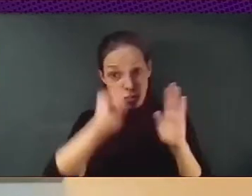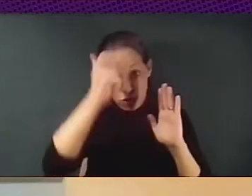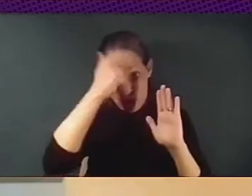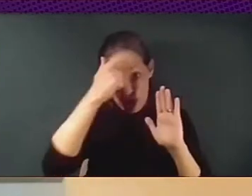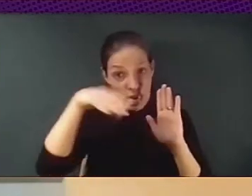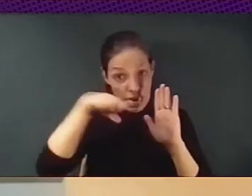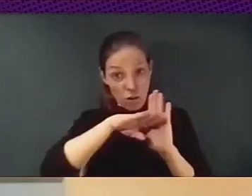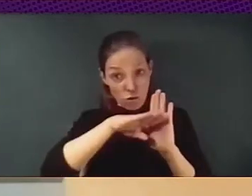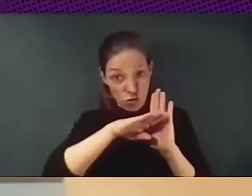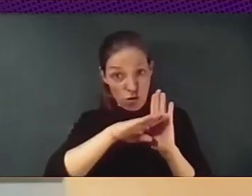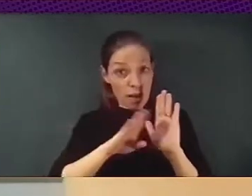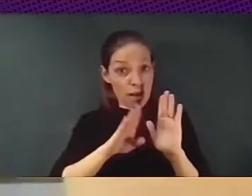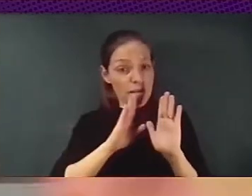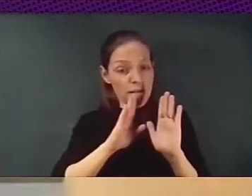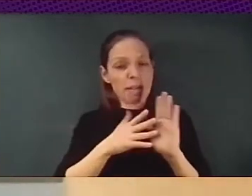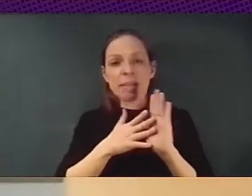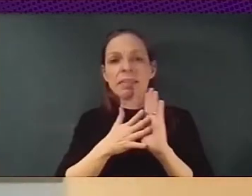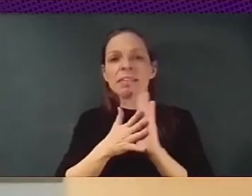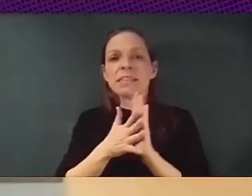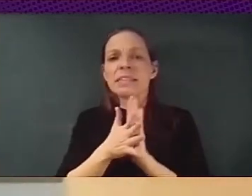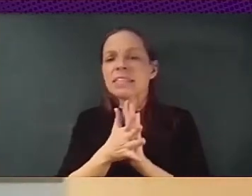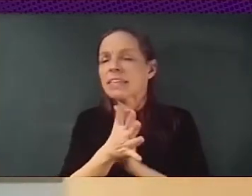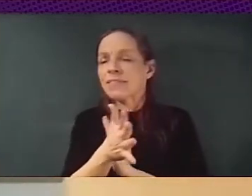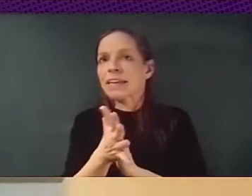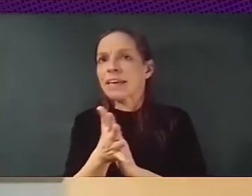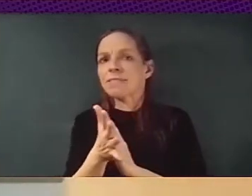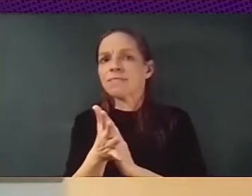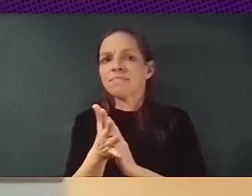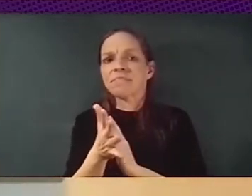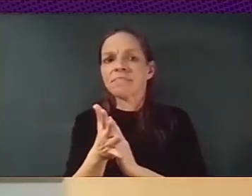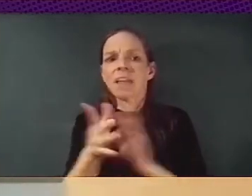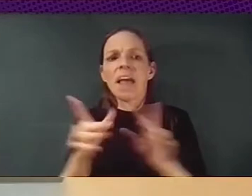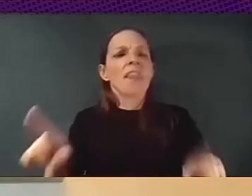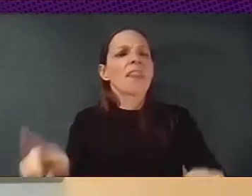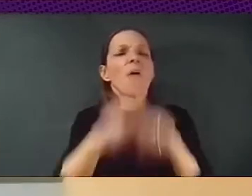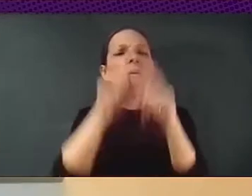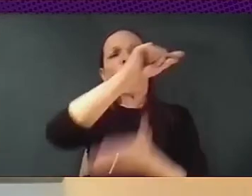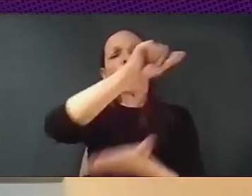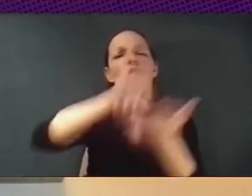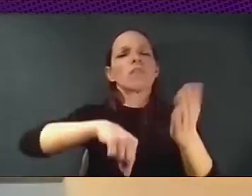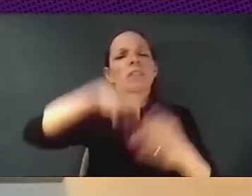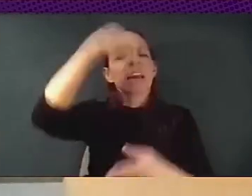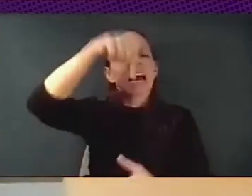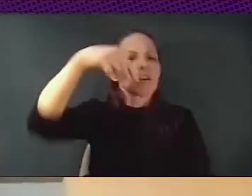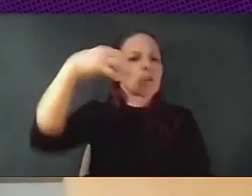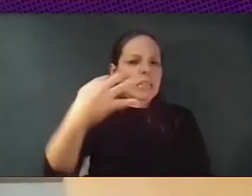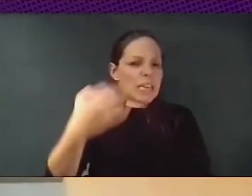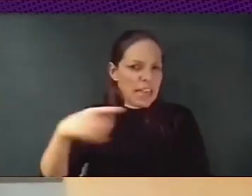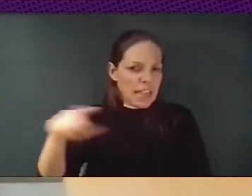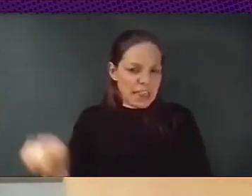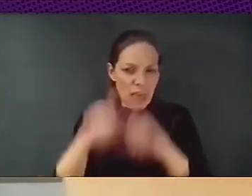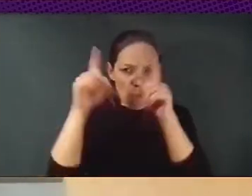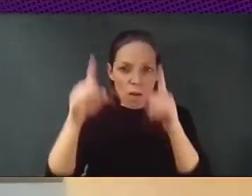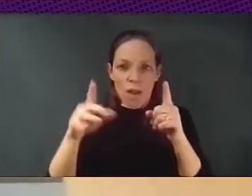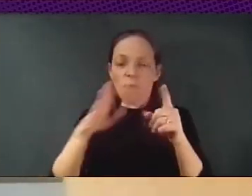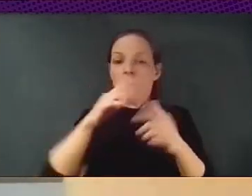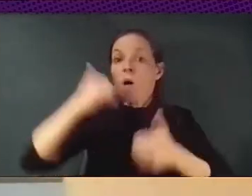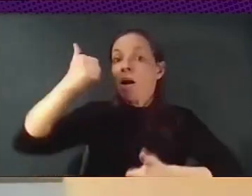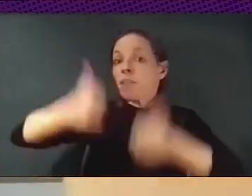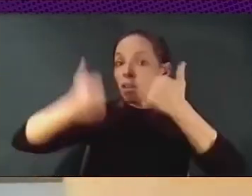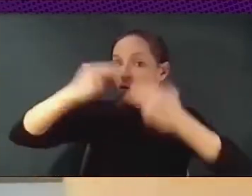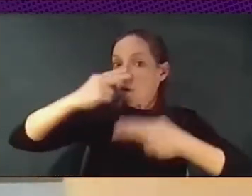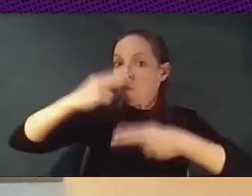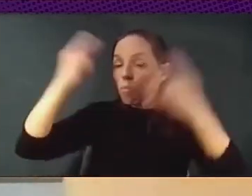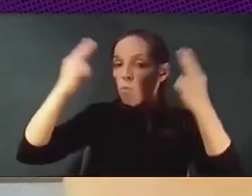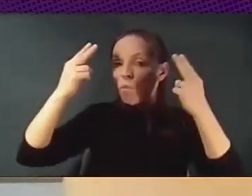what the city of Barcelona is contracting in a public procurement process, it can be the telephone contract, the telecom